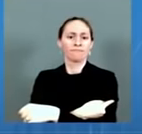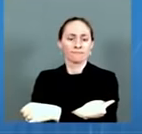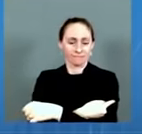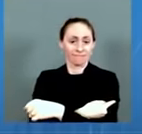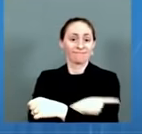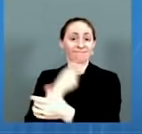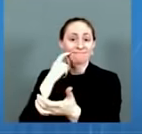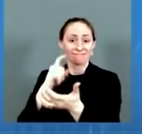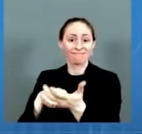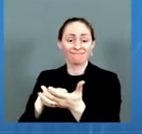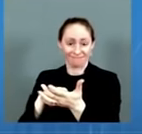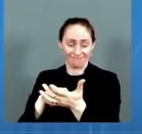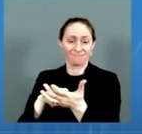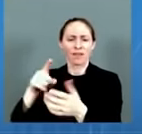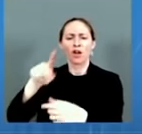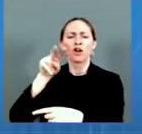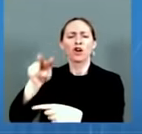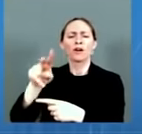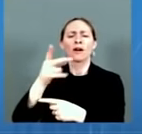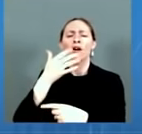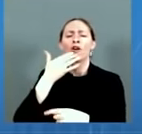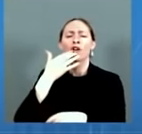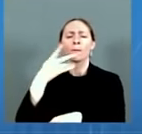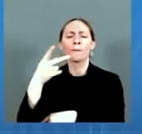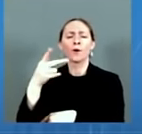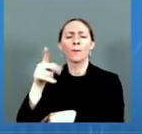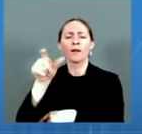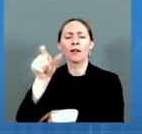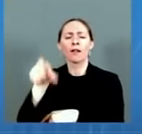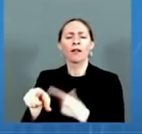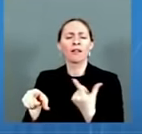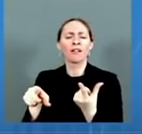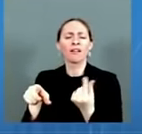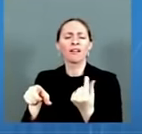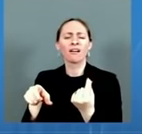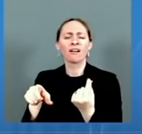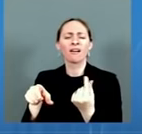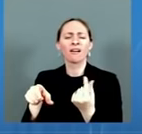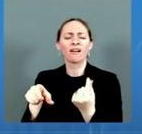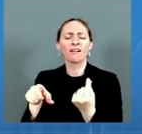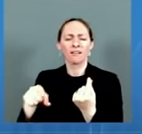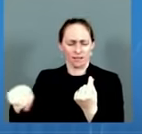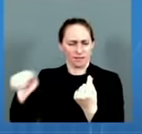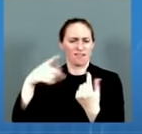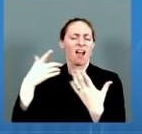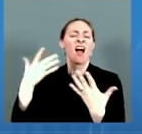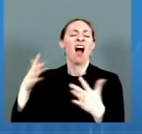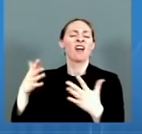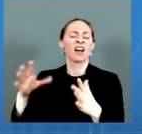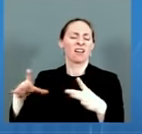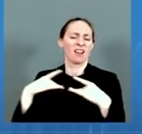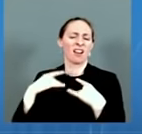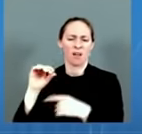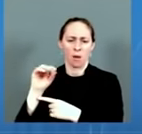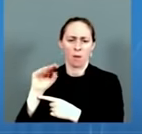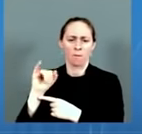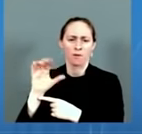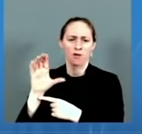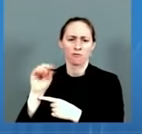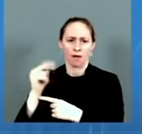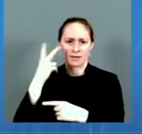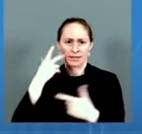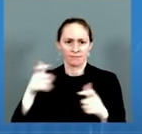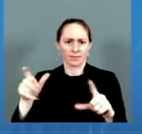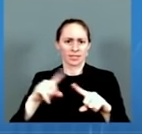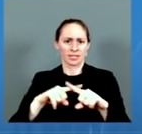on the left, which is Omicron. Clearly, a substantial diminution in the pseudovirus neutralization